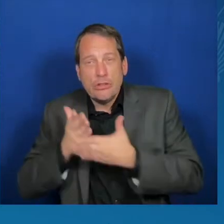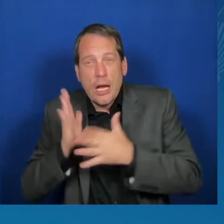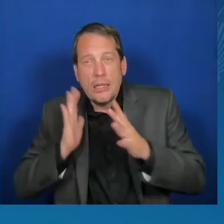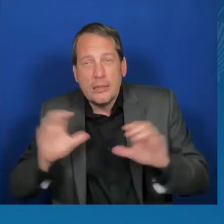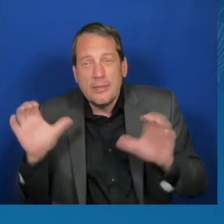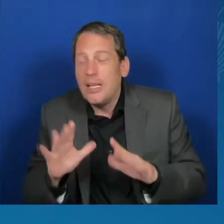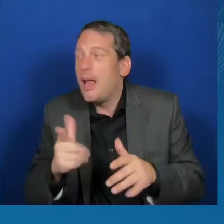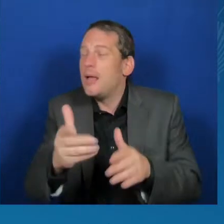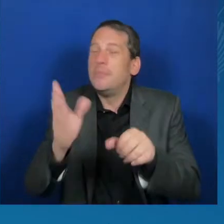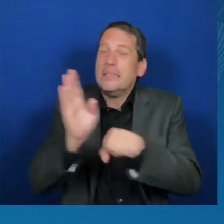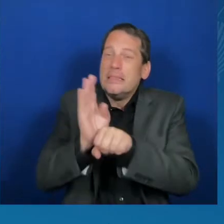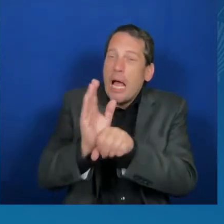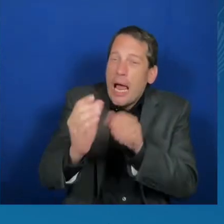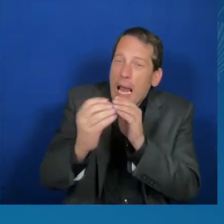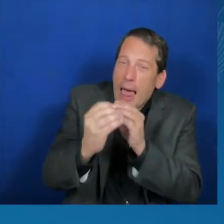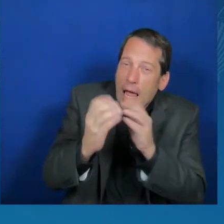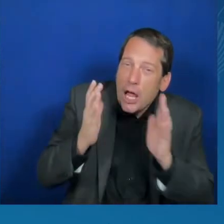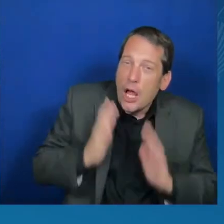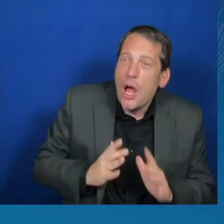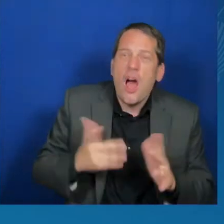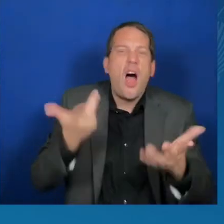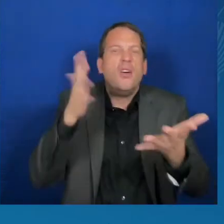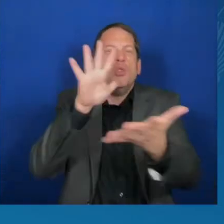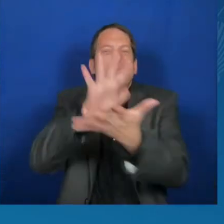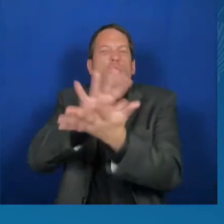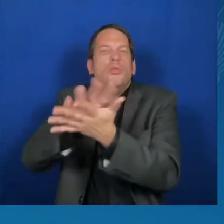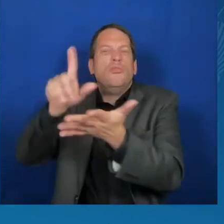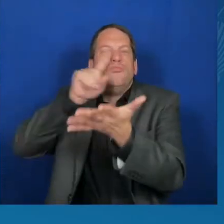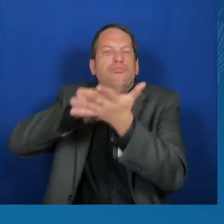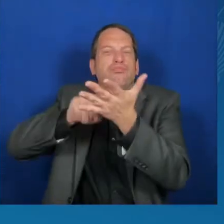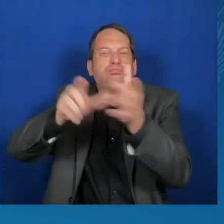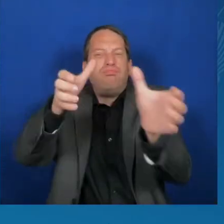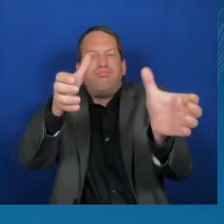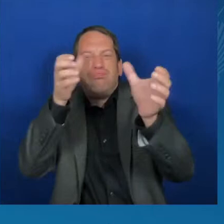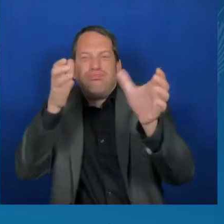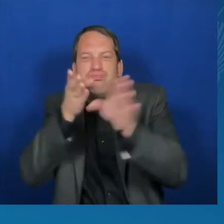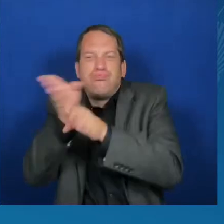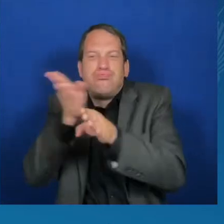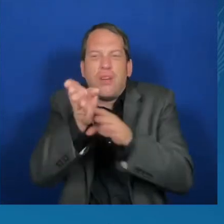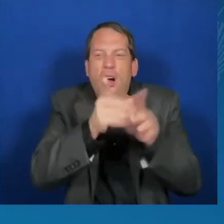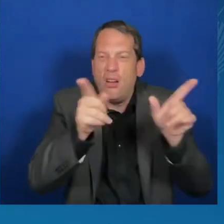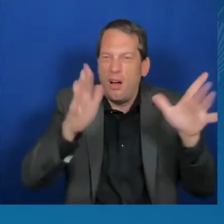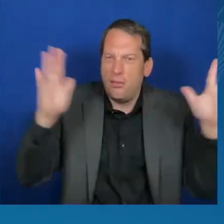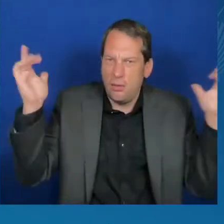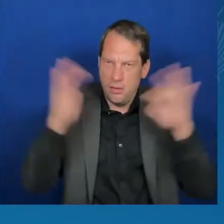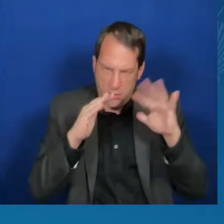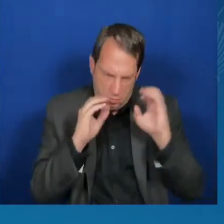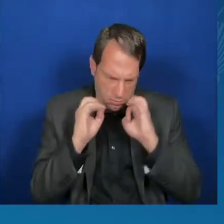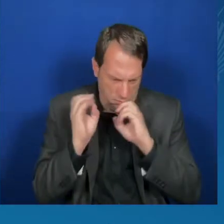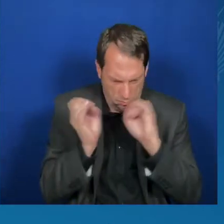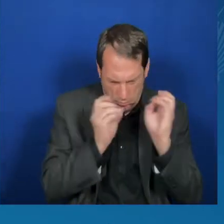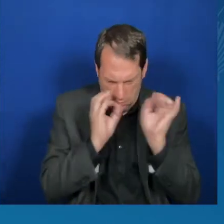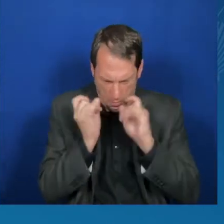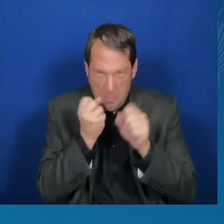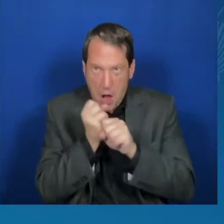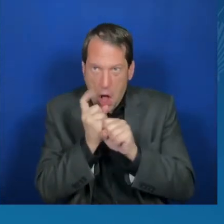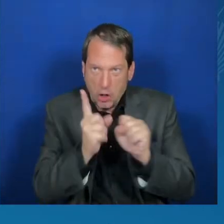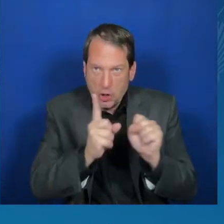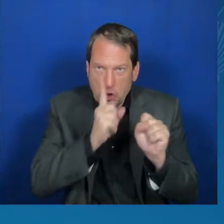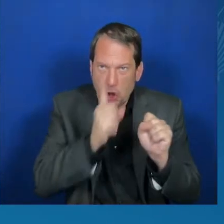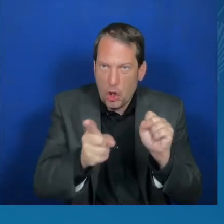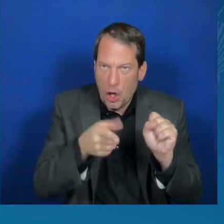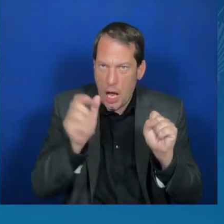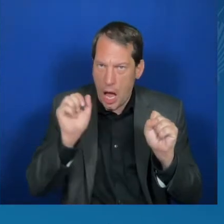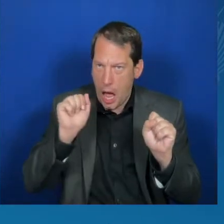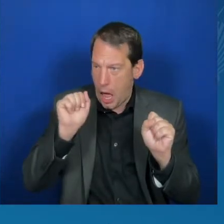make sure that the benefits of AI are shared equitably and to address predictable threats,